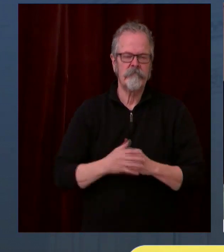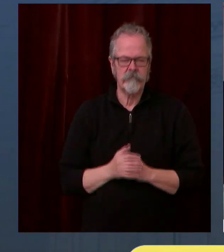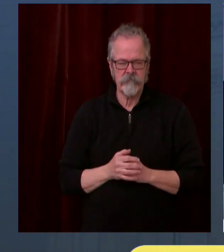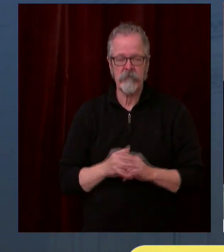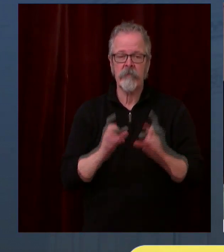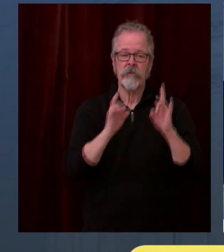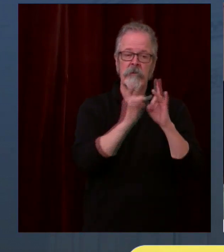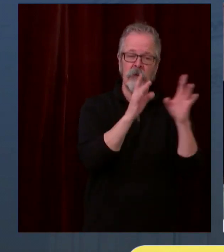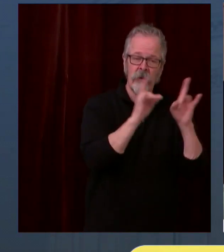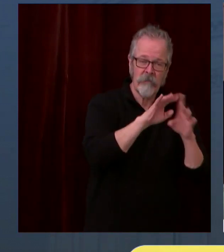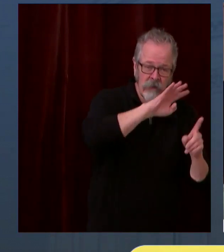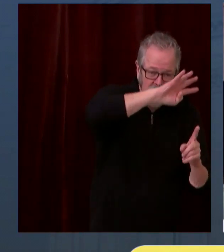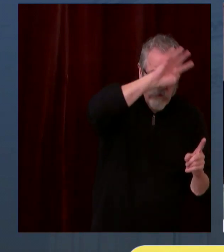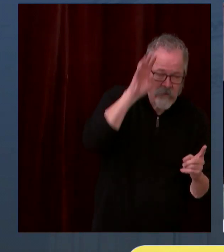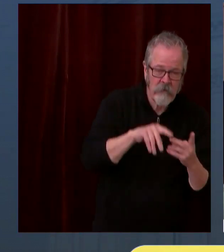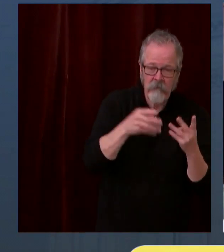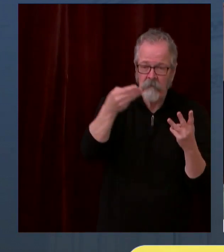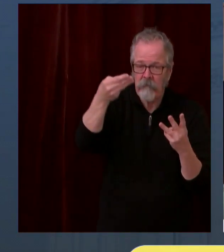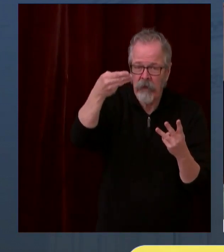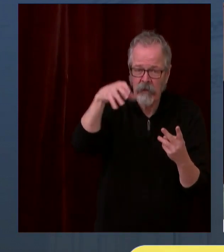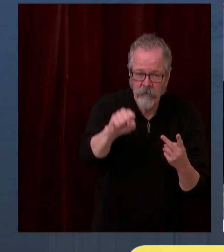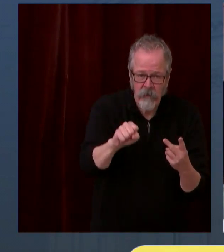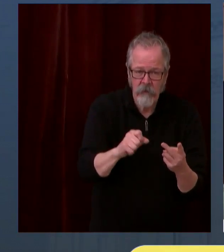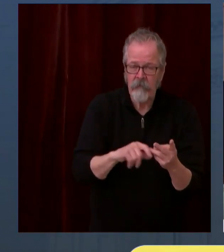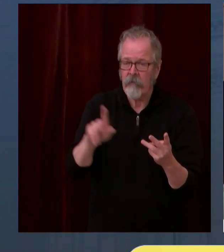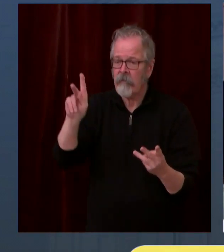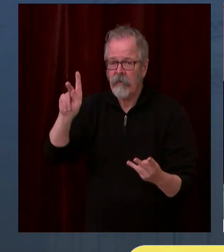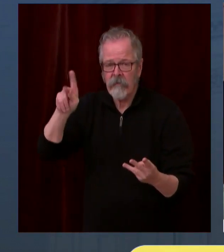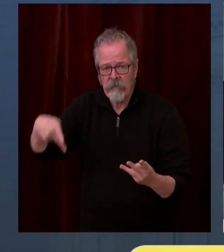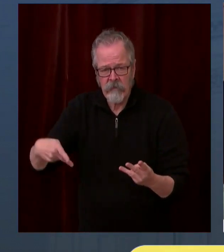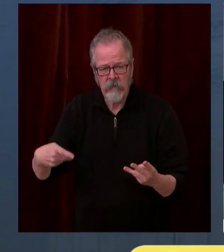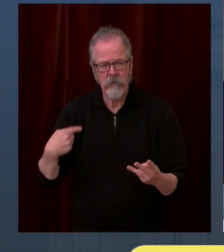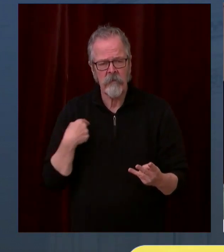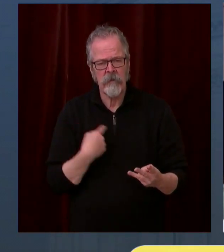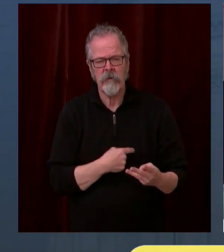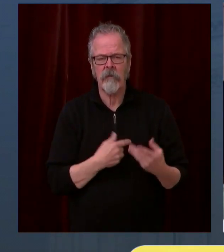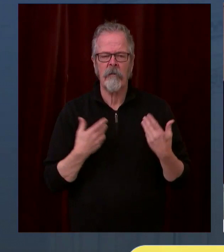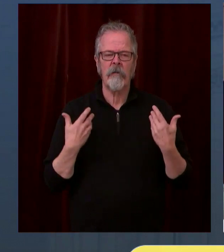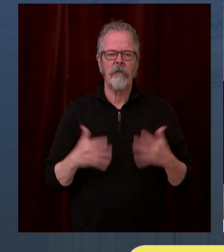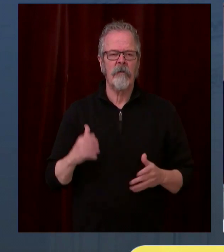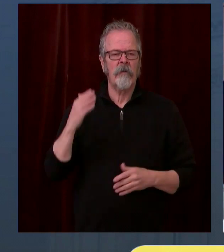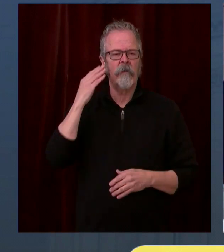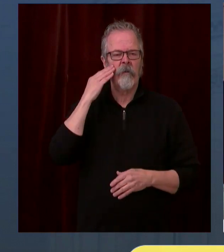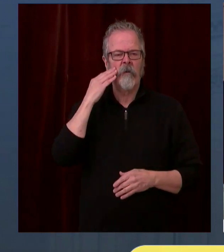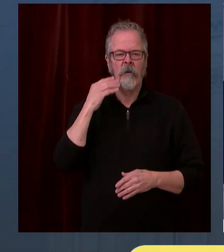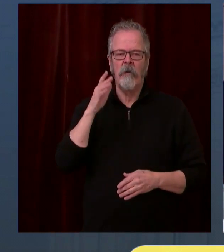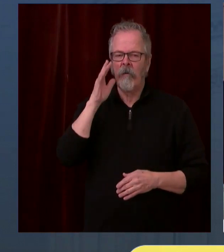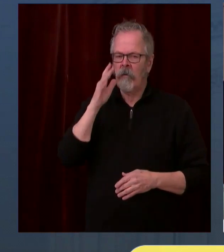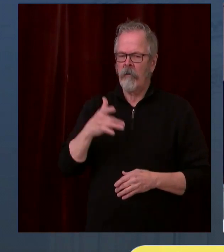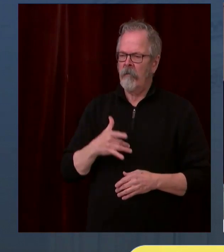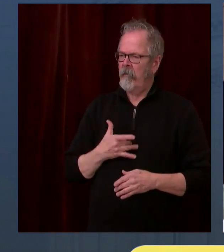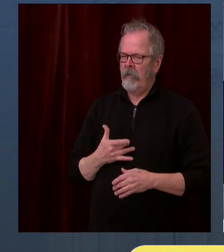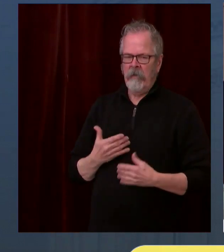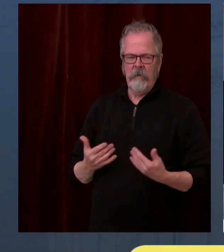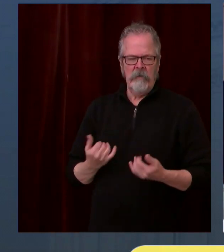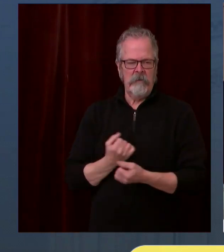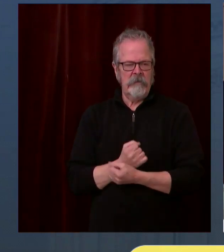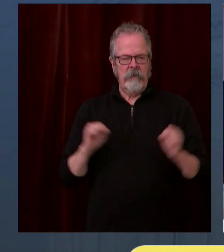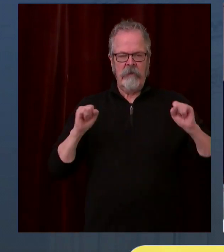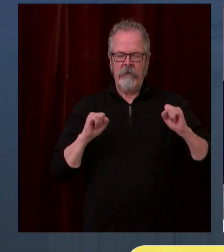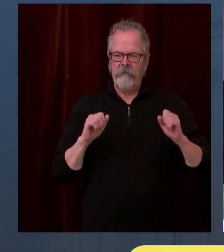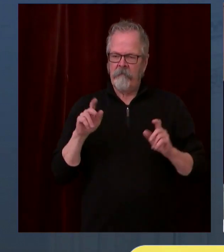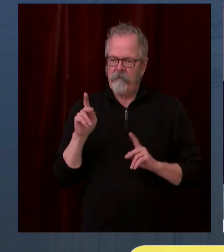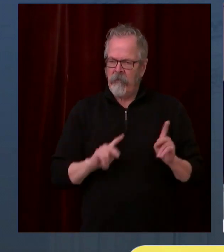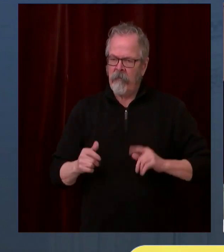noble mission will undoubtedly save many, many lives throughout the state of Washington. And it's an